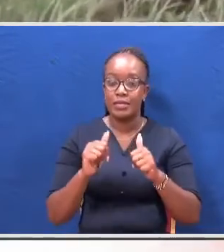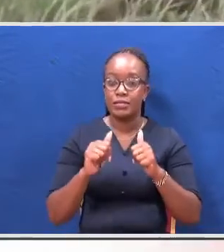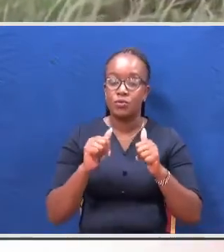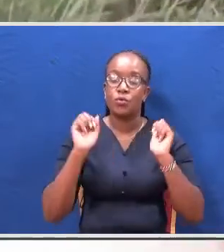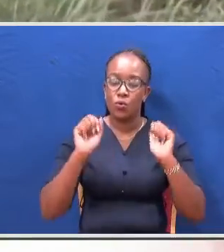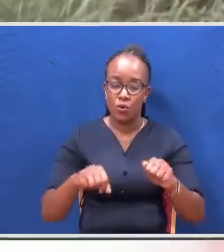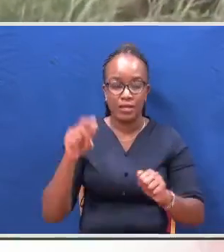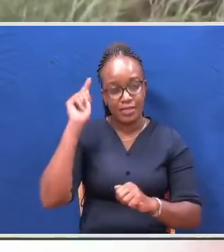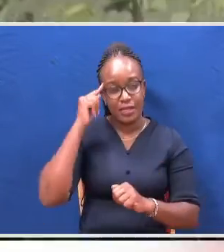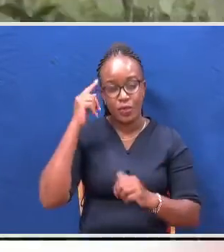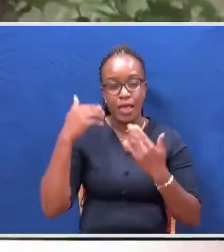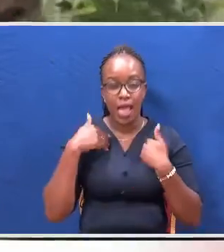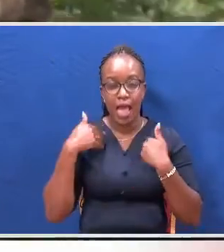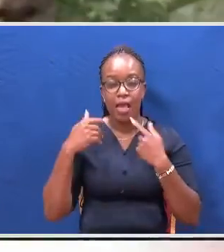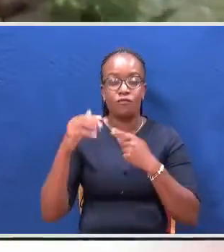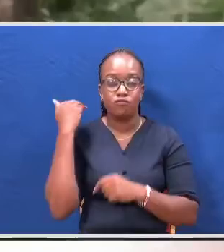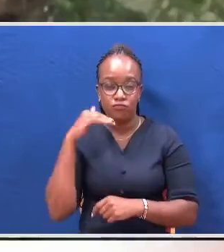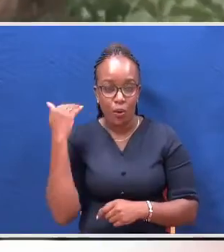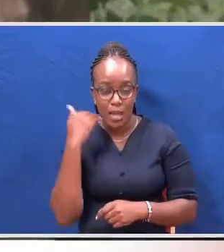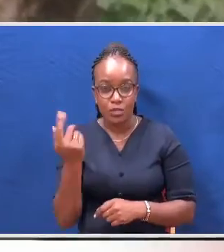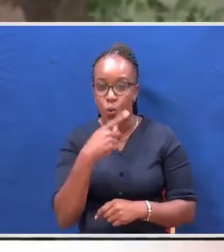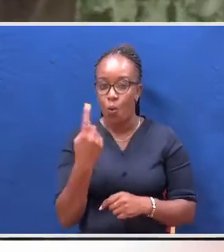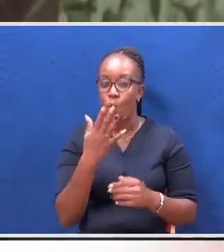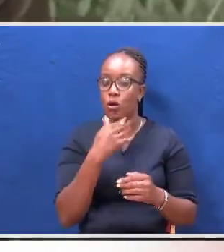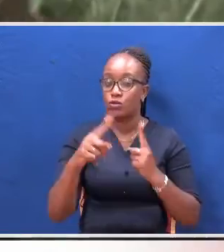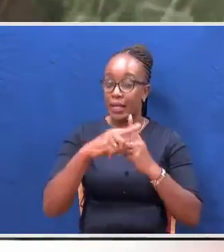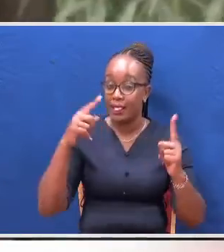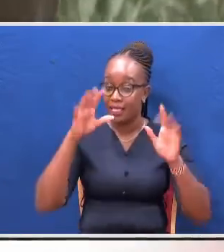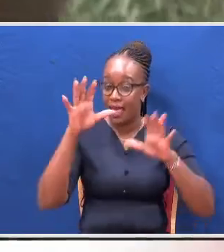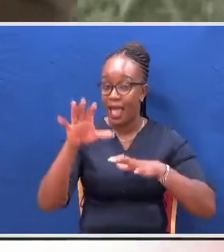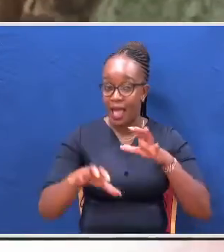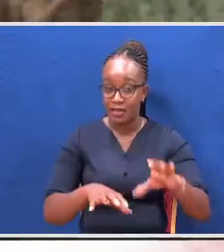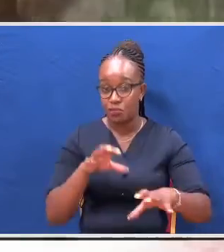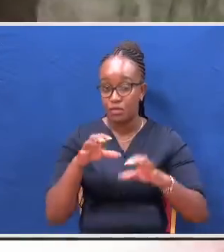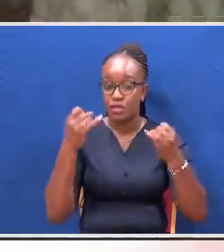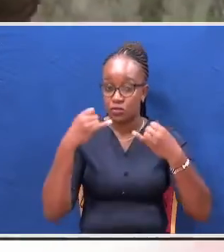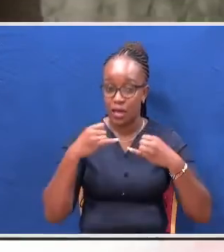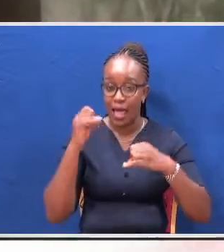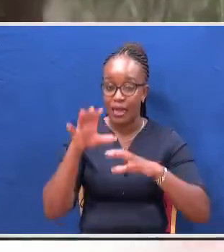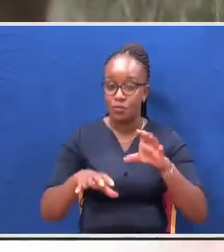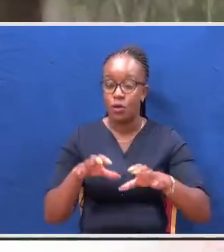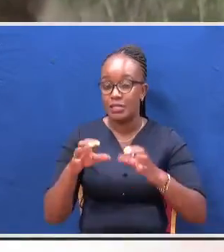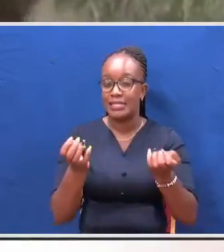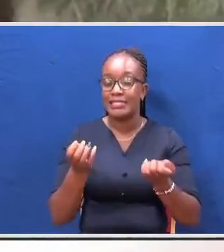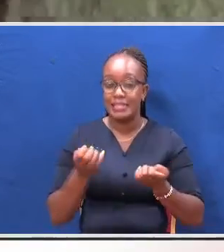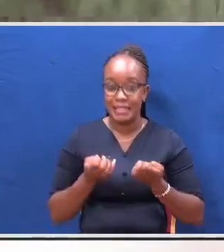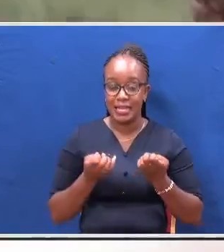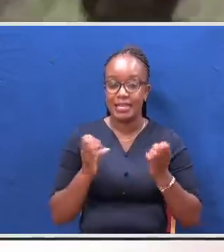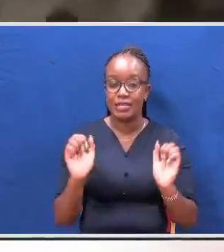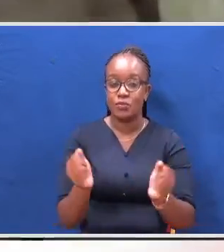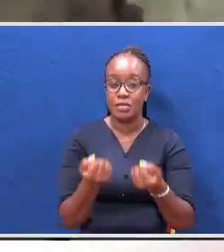poachers and alerted rangers to trapped animals needing rescue ruth mulandi tv 47